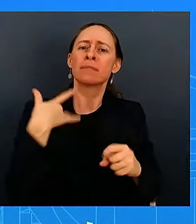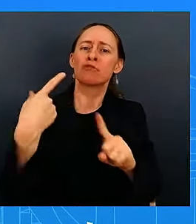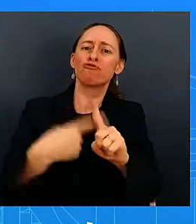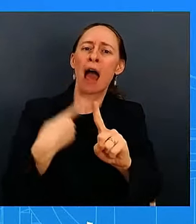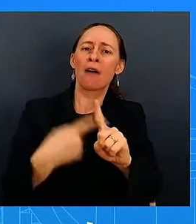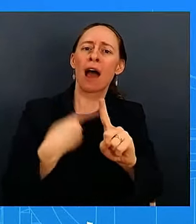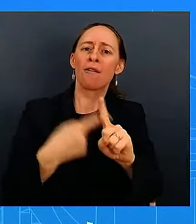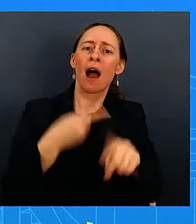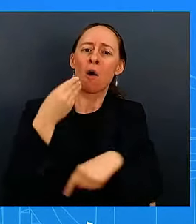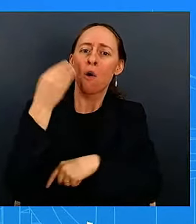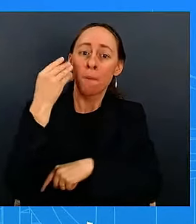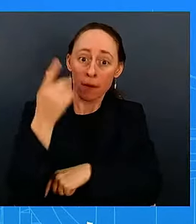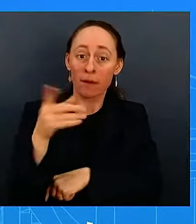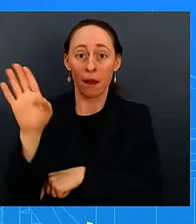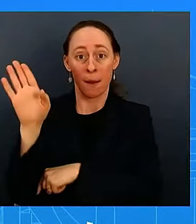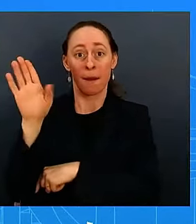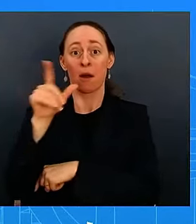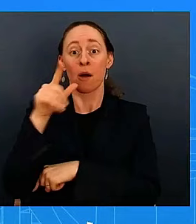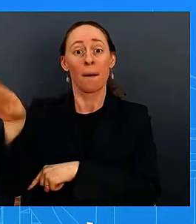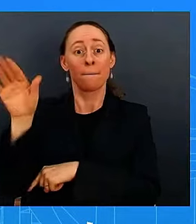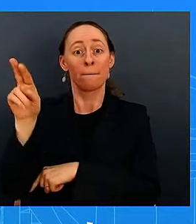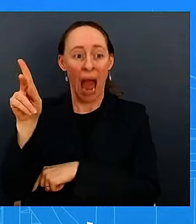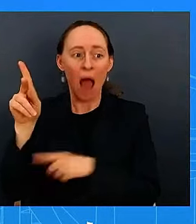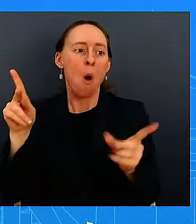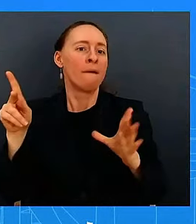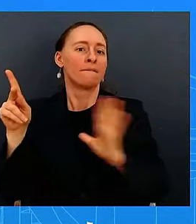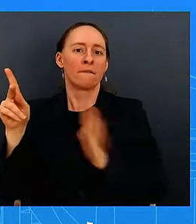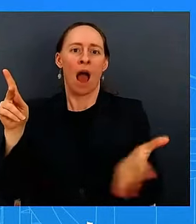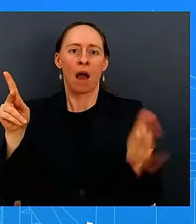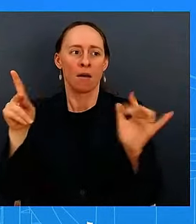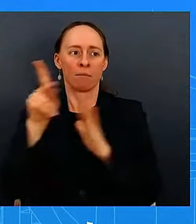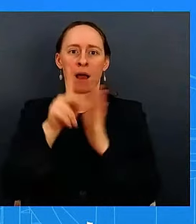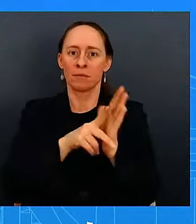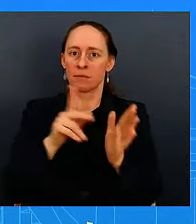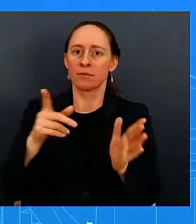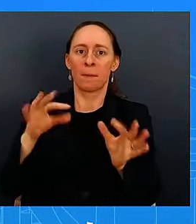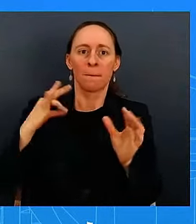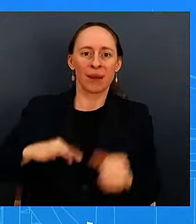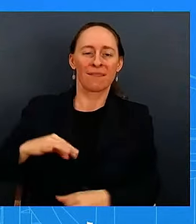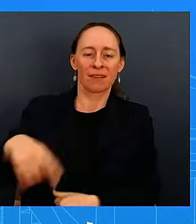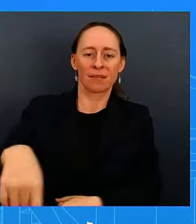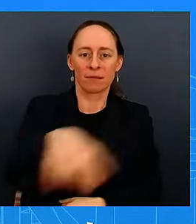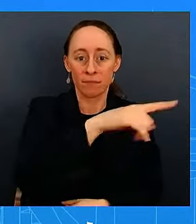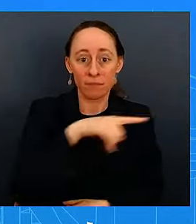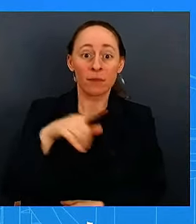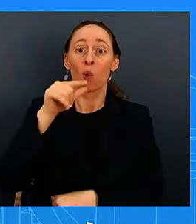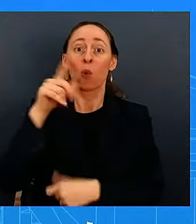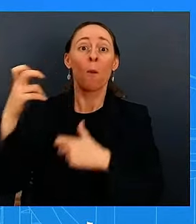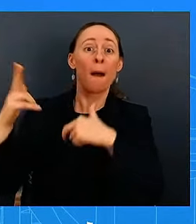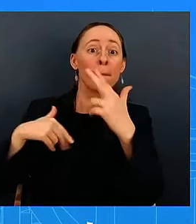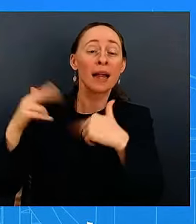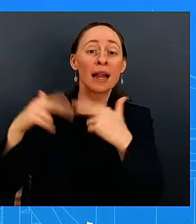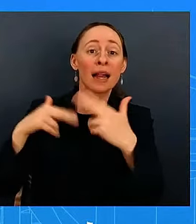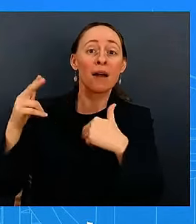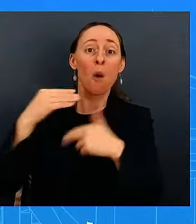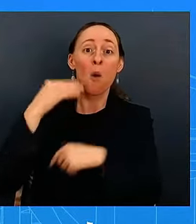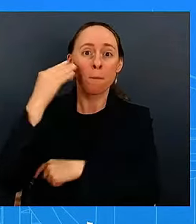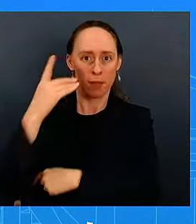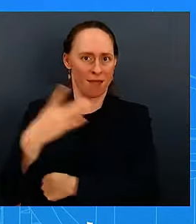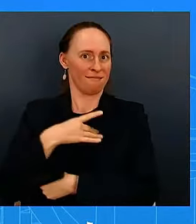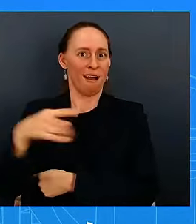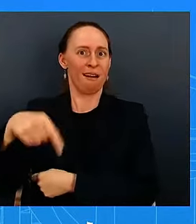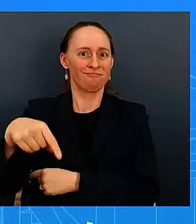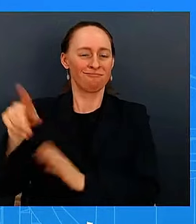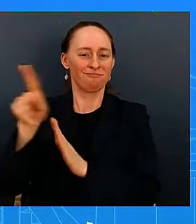from the developers the developers like it because it makes the buildings pencil out and um housing advocates for low-income renters